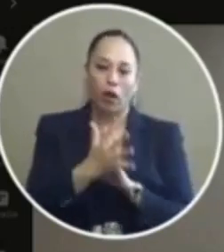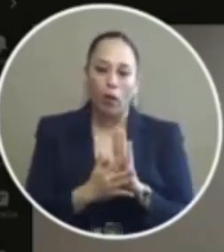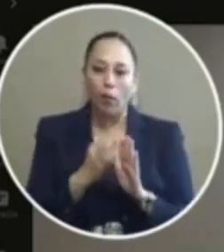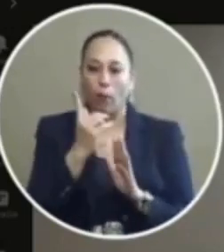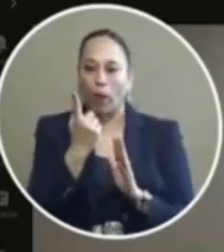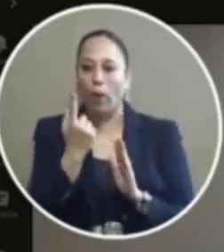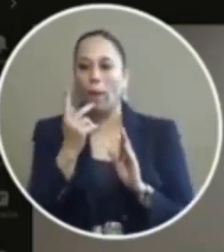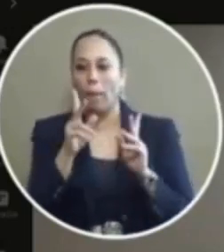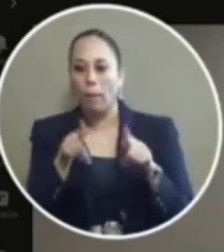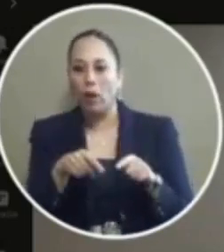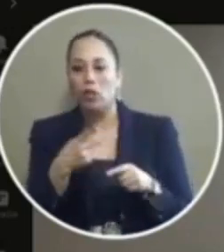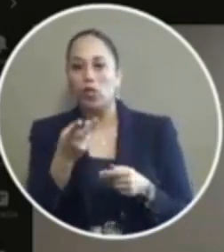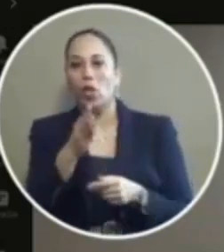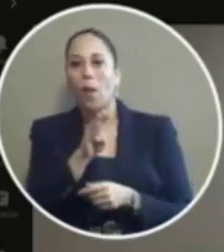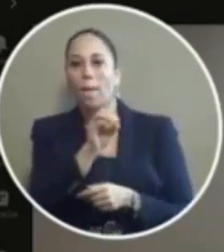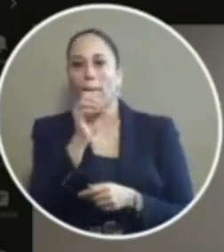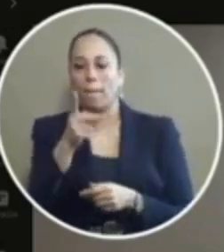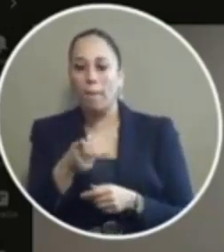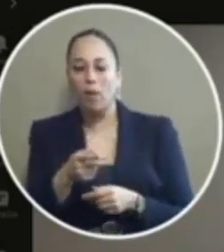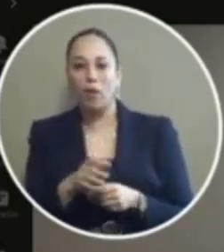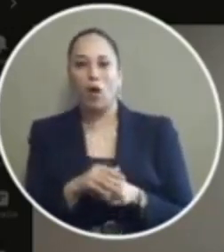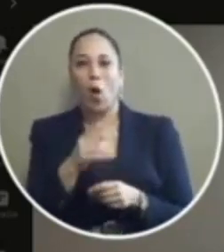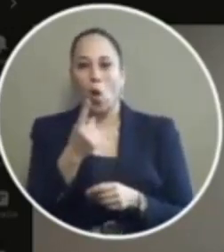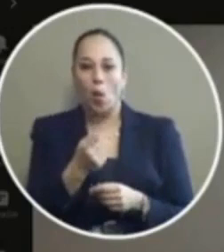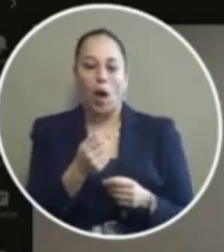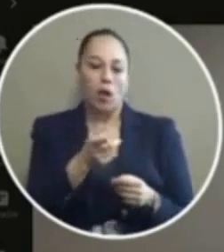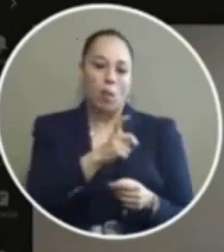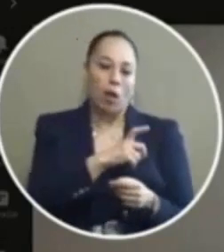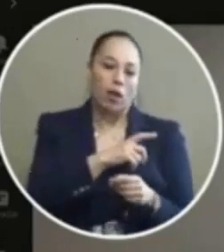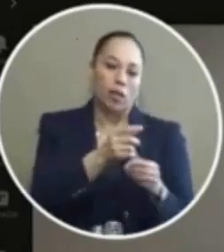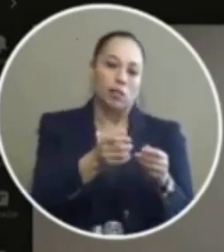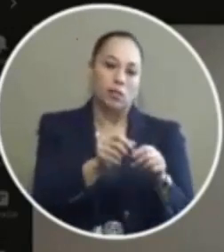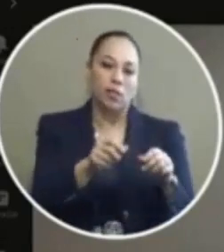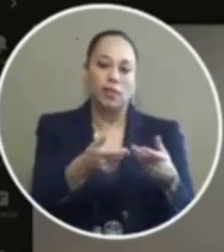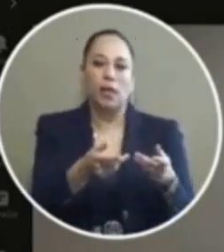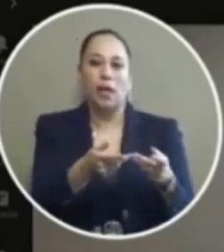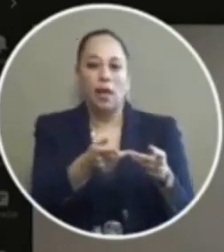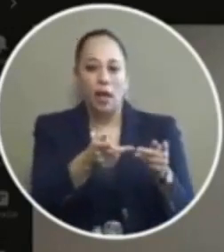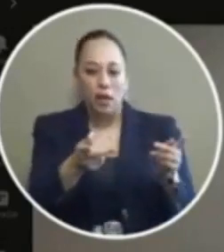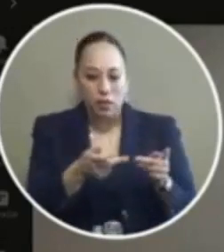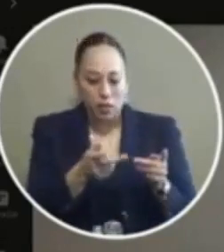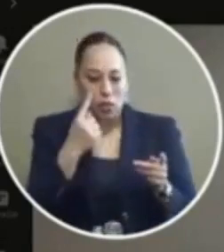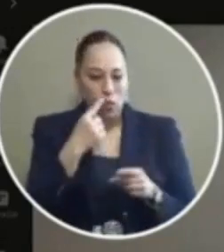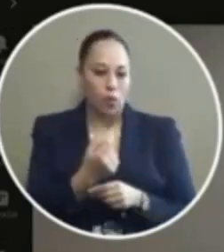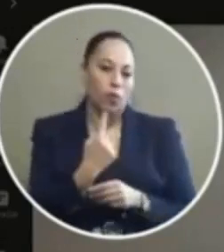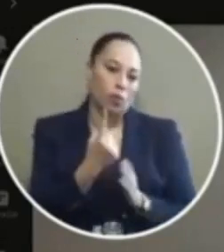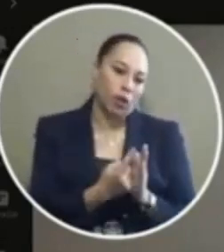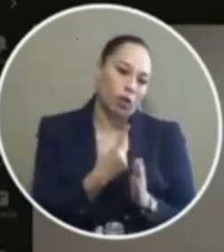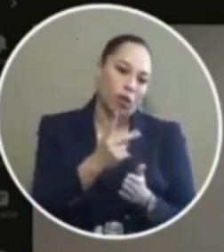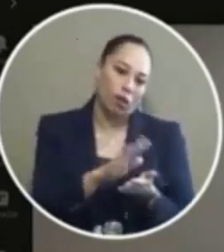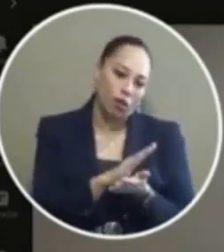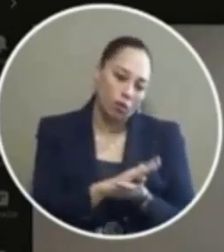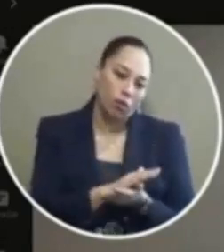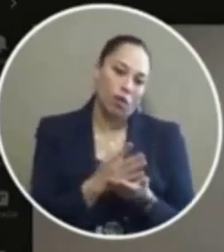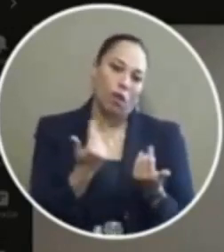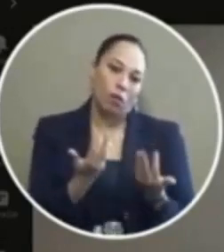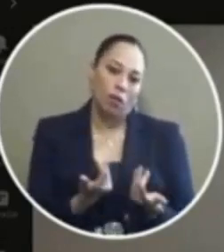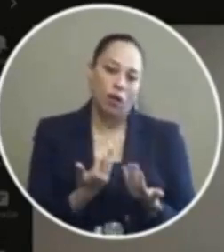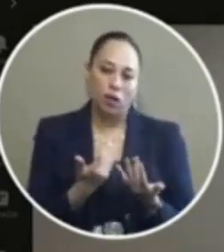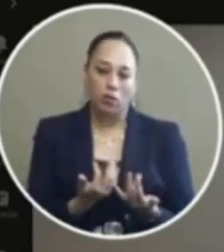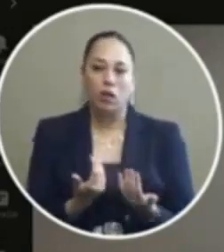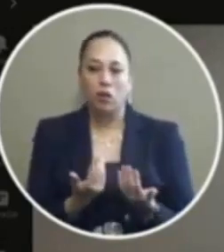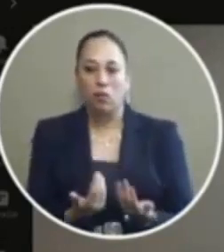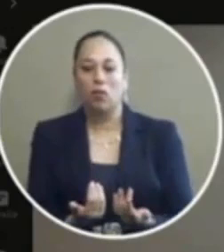booked or you know even at the police station for one or two or three hours while they're processing paperwork and waiting for someone